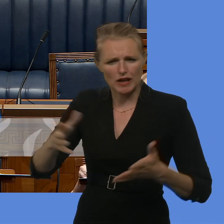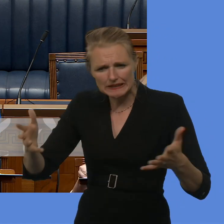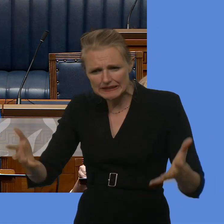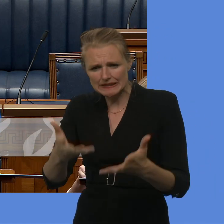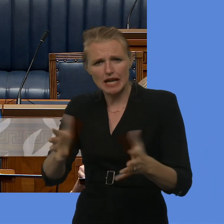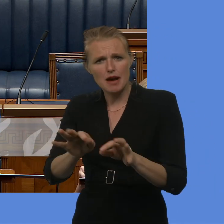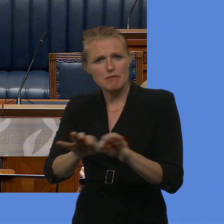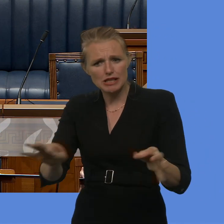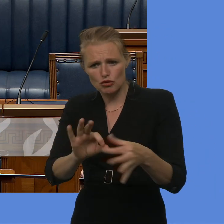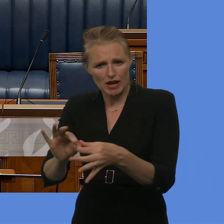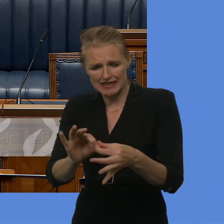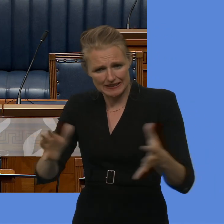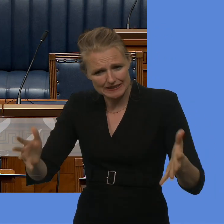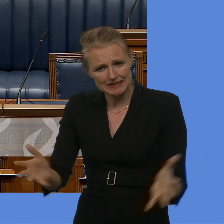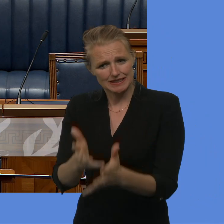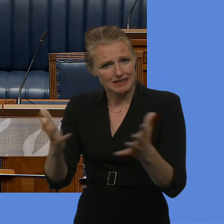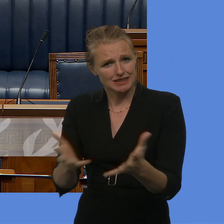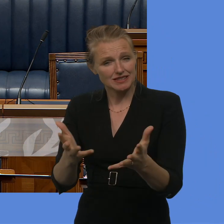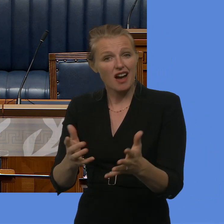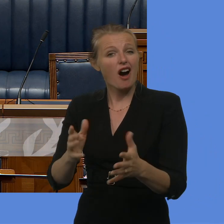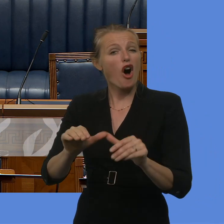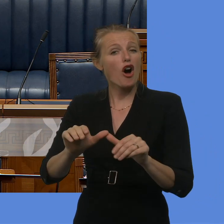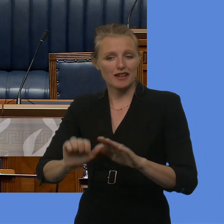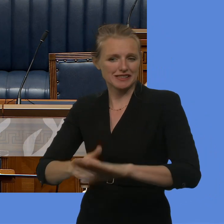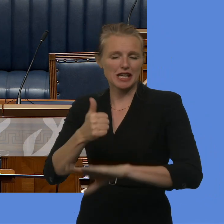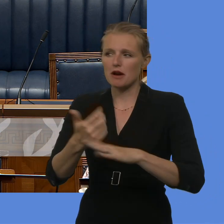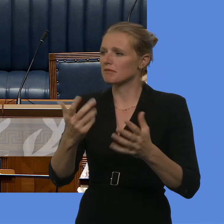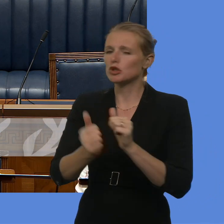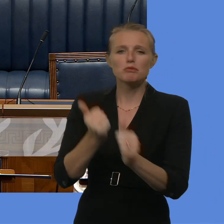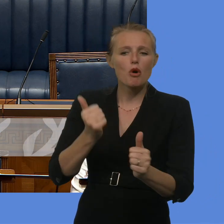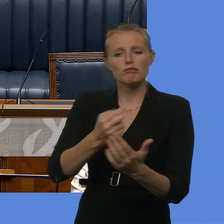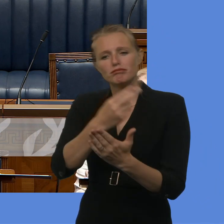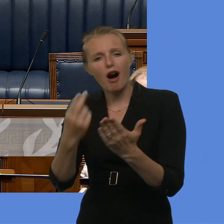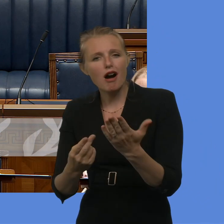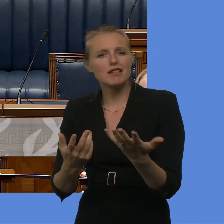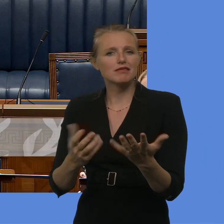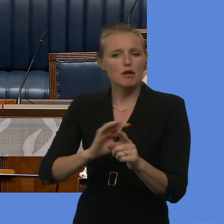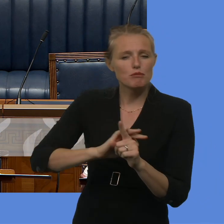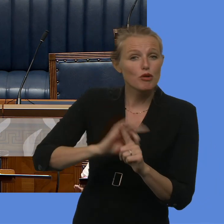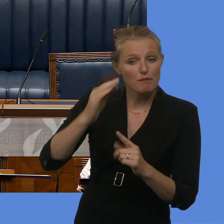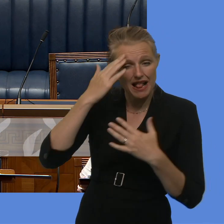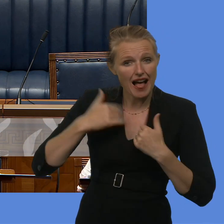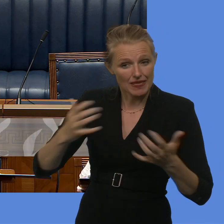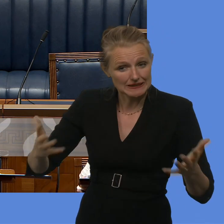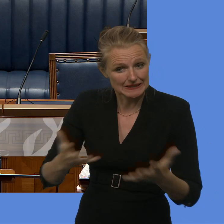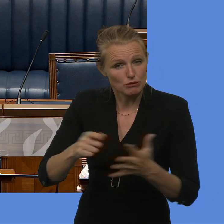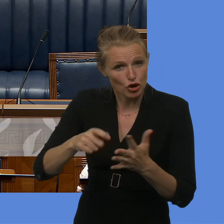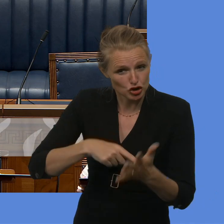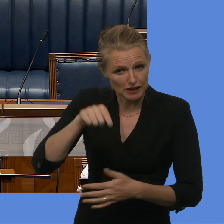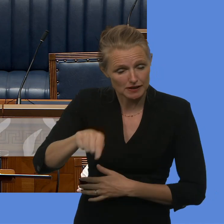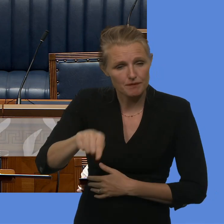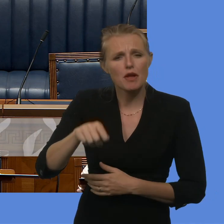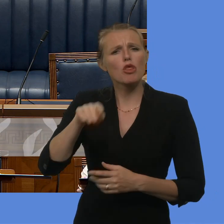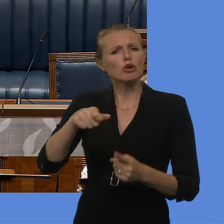bringing people together through common interests such as sport, arts and improving mental health. In addition, these projects often provide opportunities for